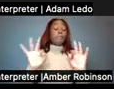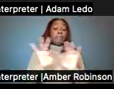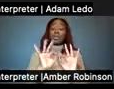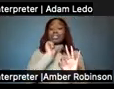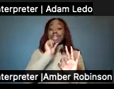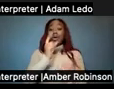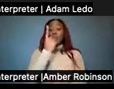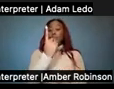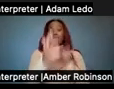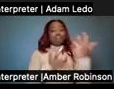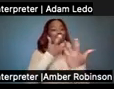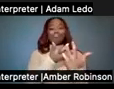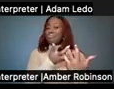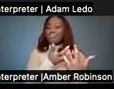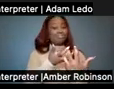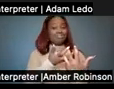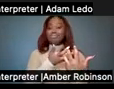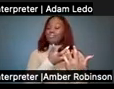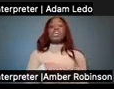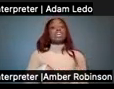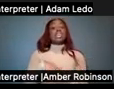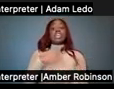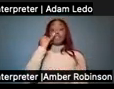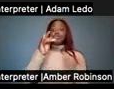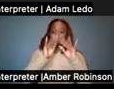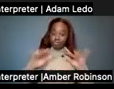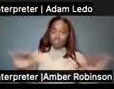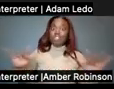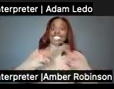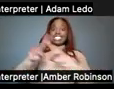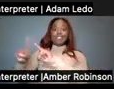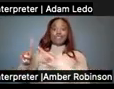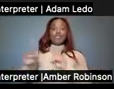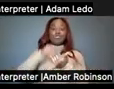all. And when you're talking about a heterogeneous class with kids with charge.